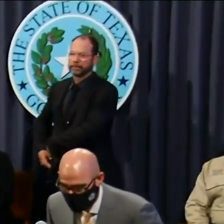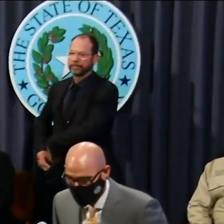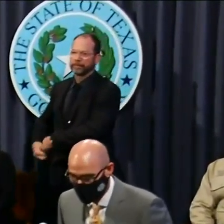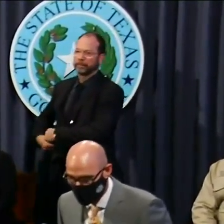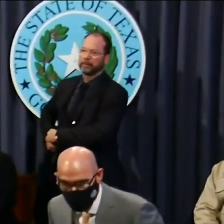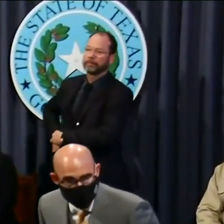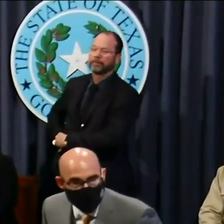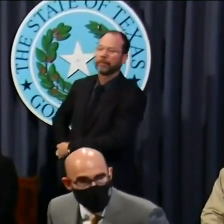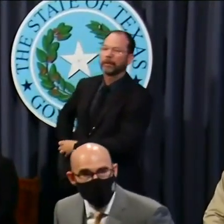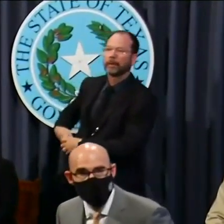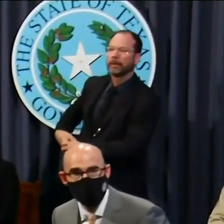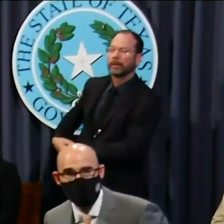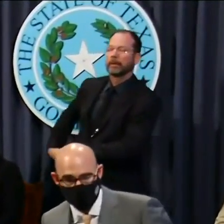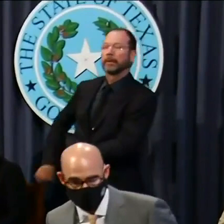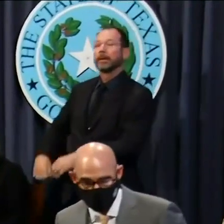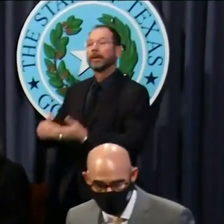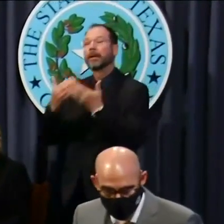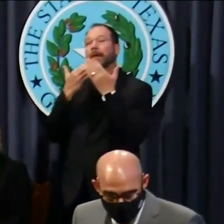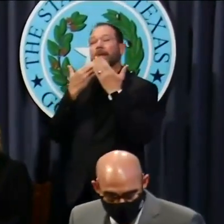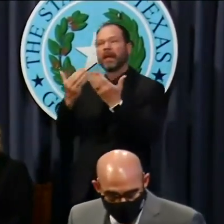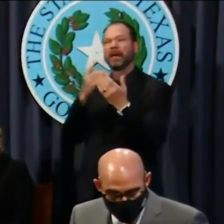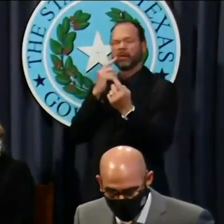Thank you all for joining with us here today.